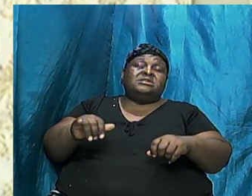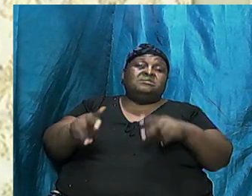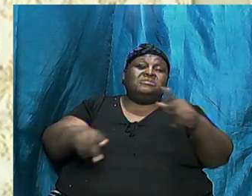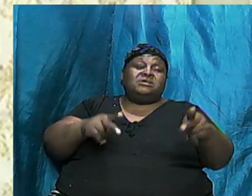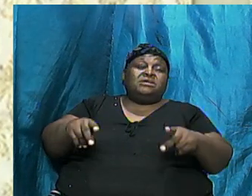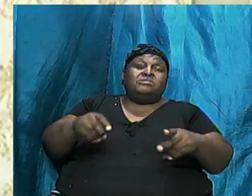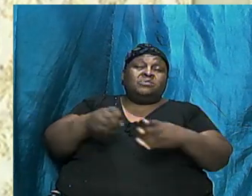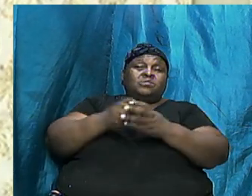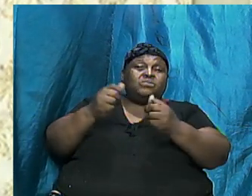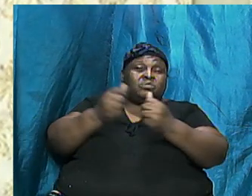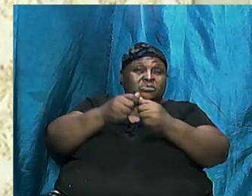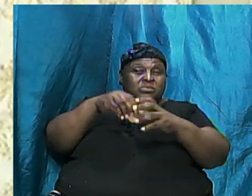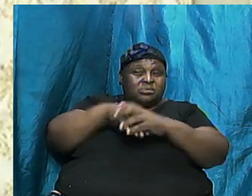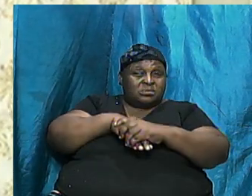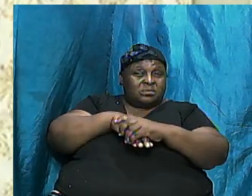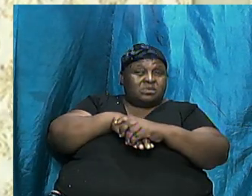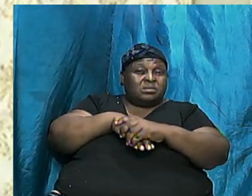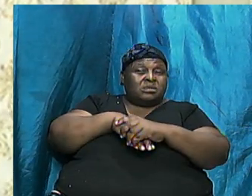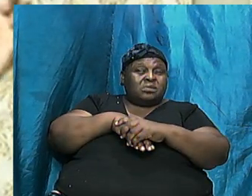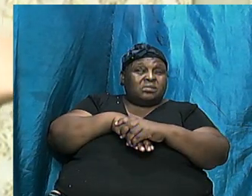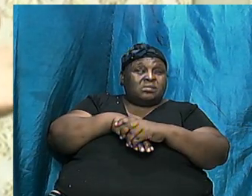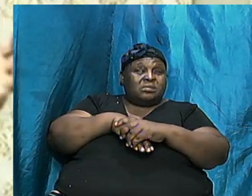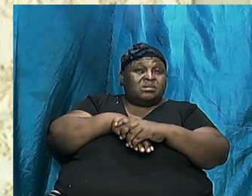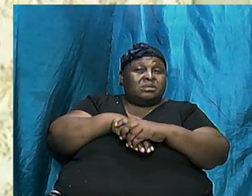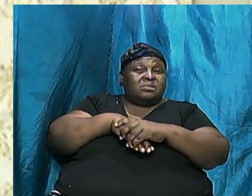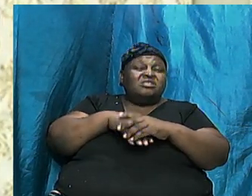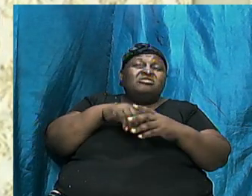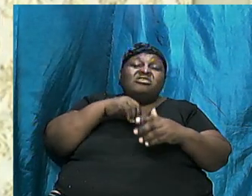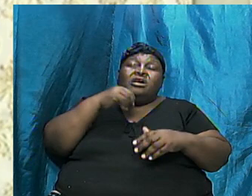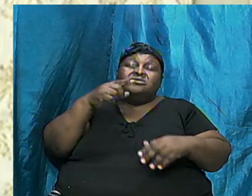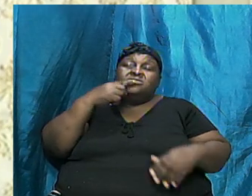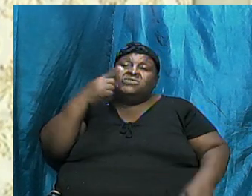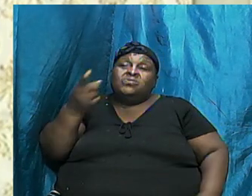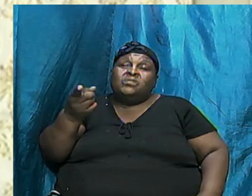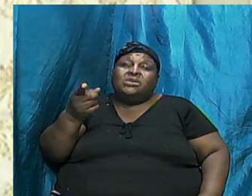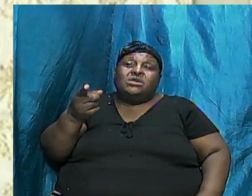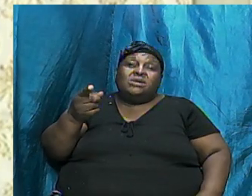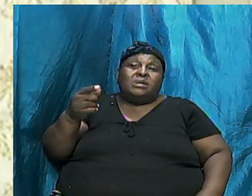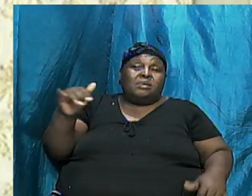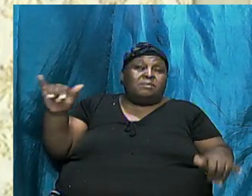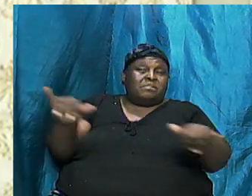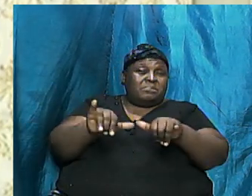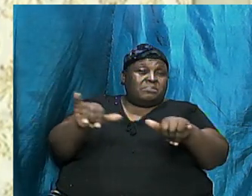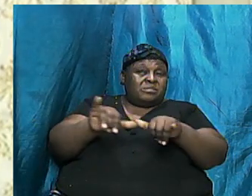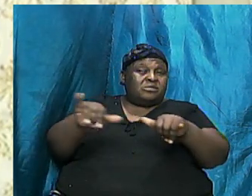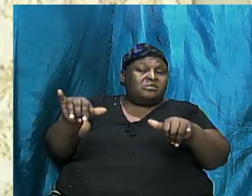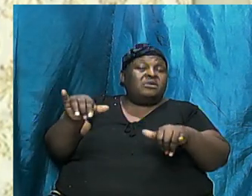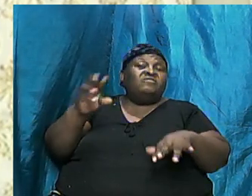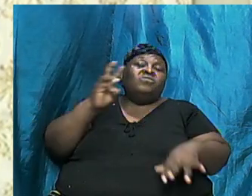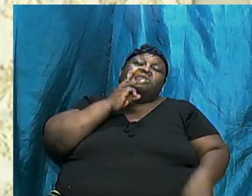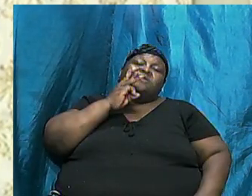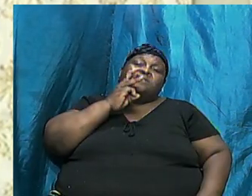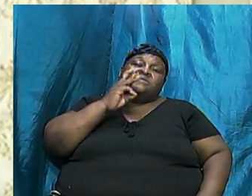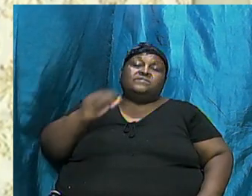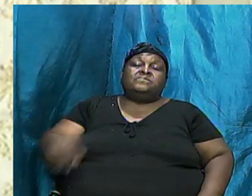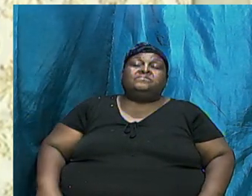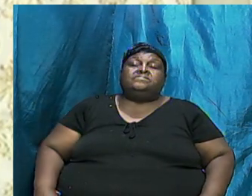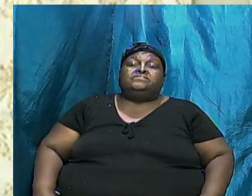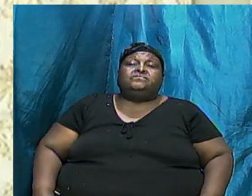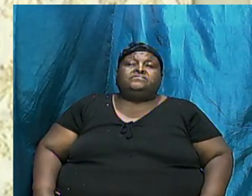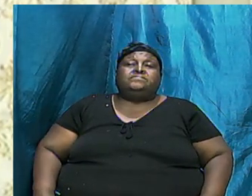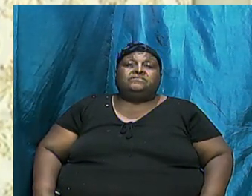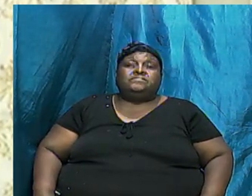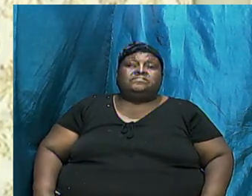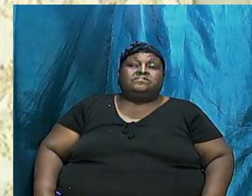The Earth There Were Untold Measures Of Water When They